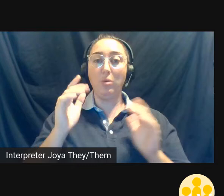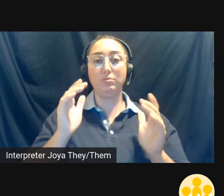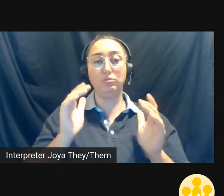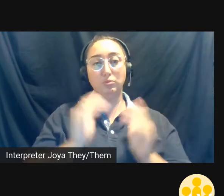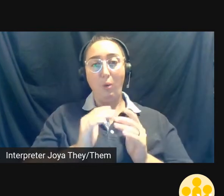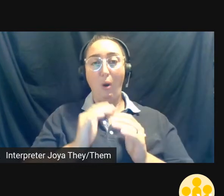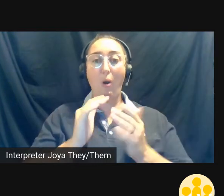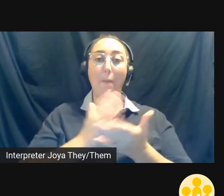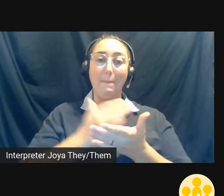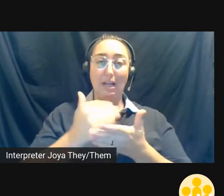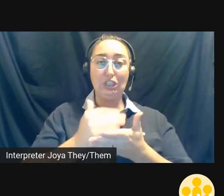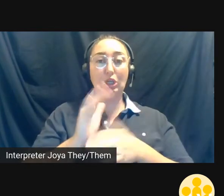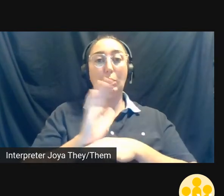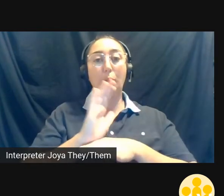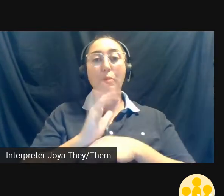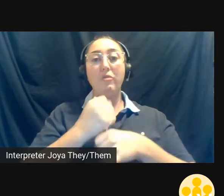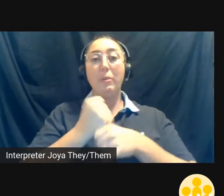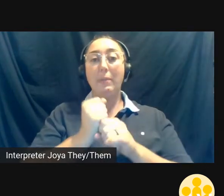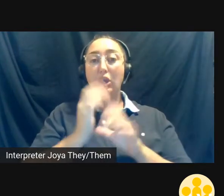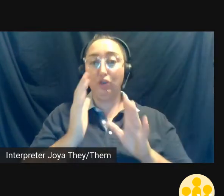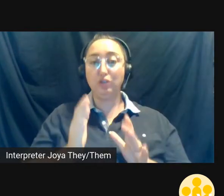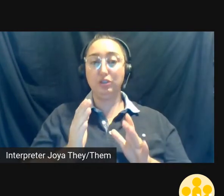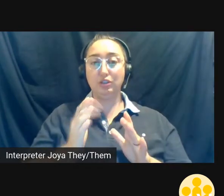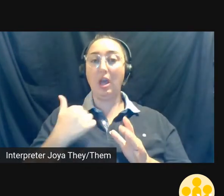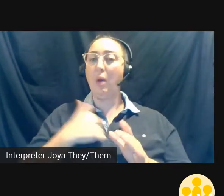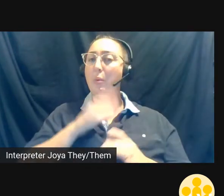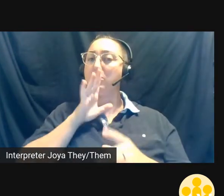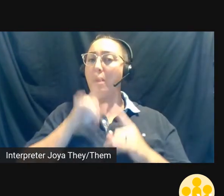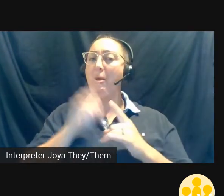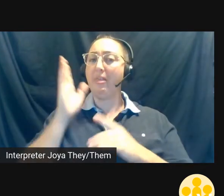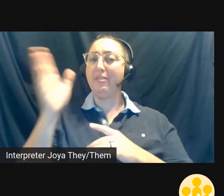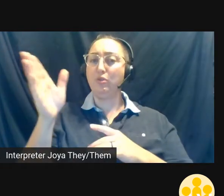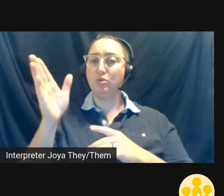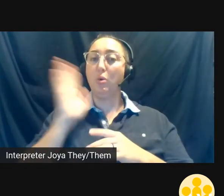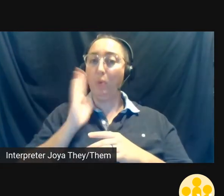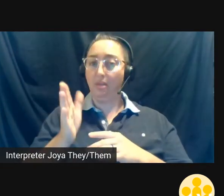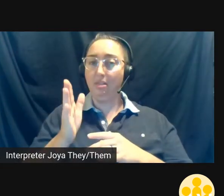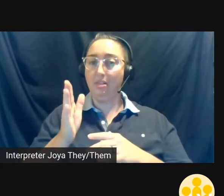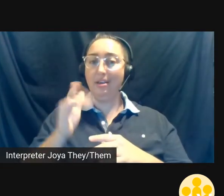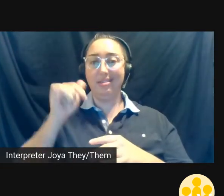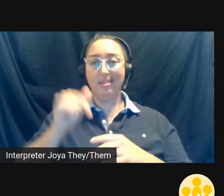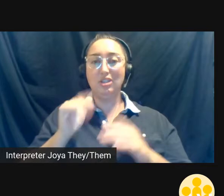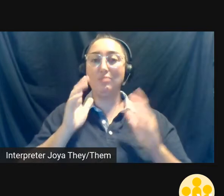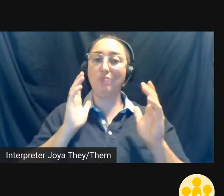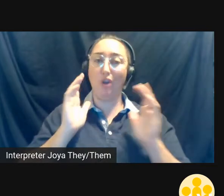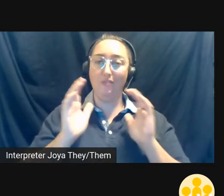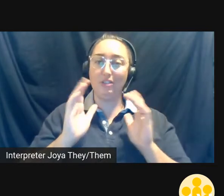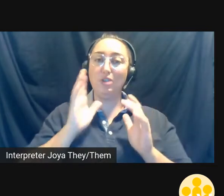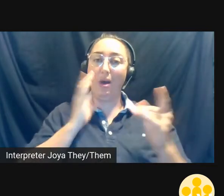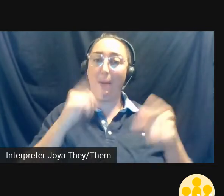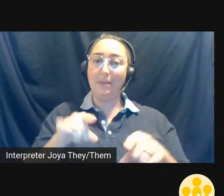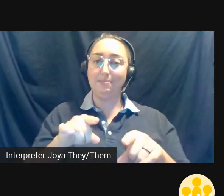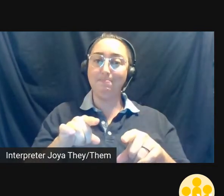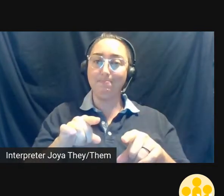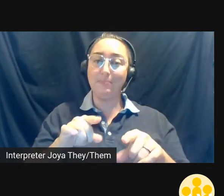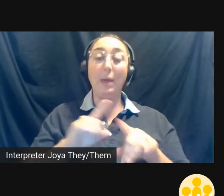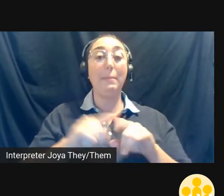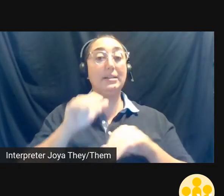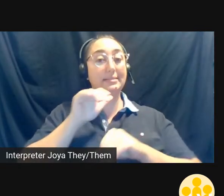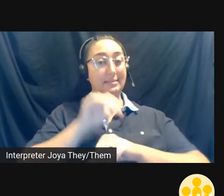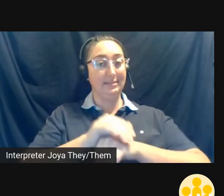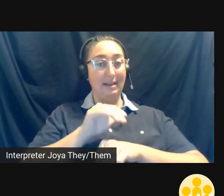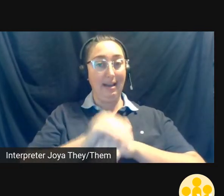budget filmmakers. And we'll address that in the future. It's a conversation that needs to be had. But tonight,